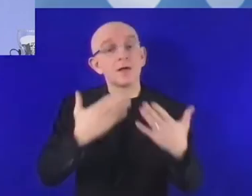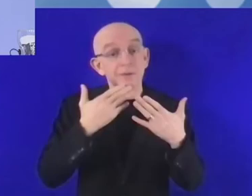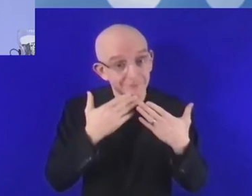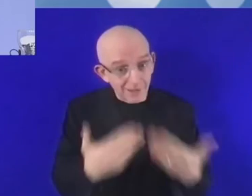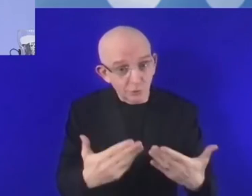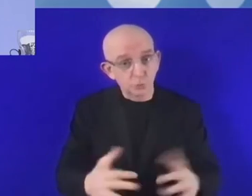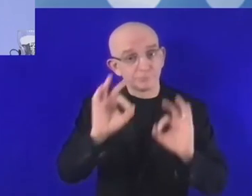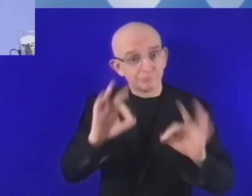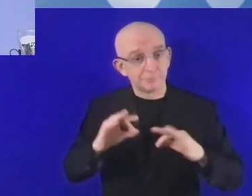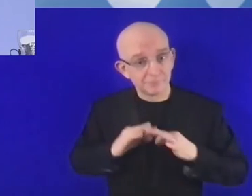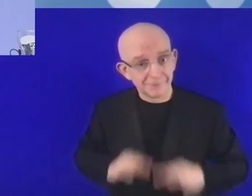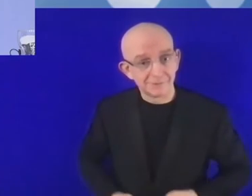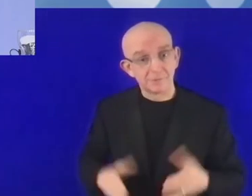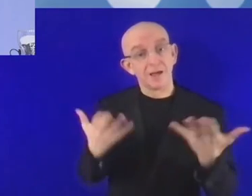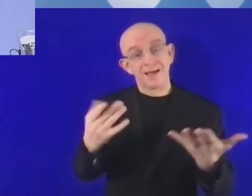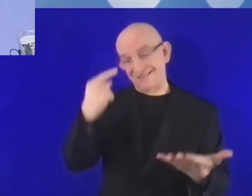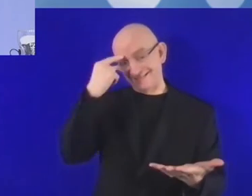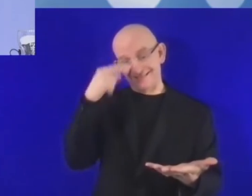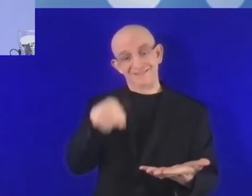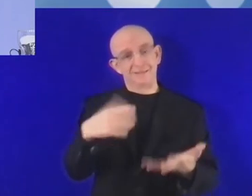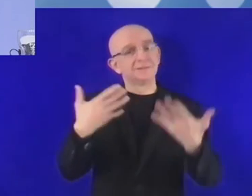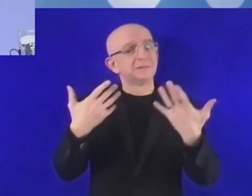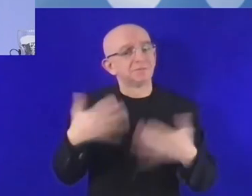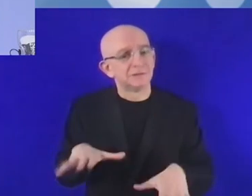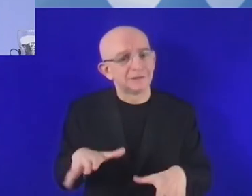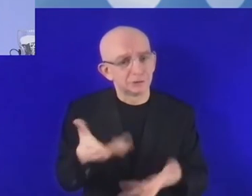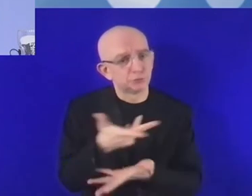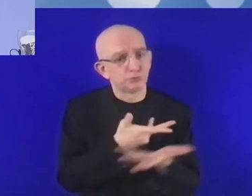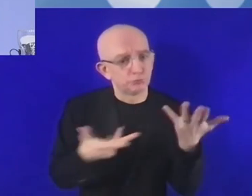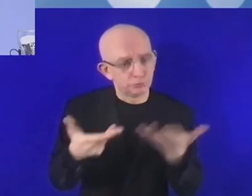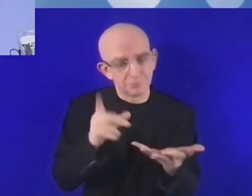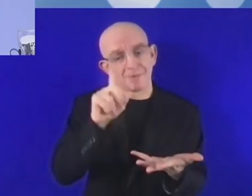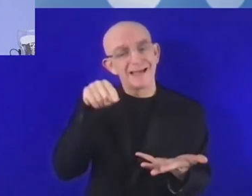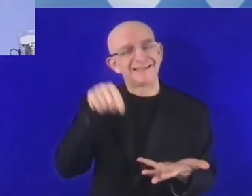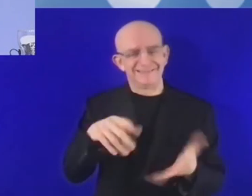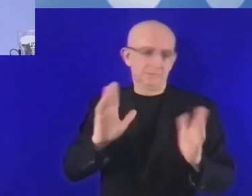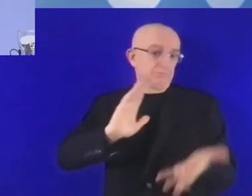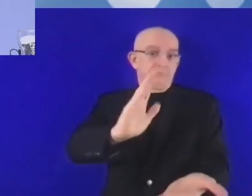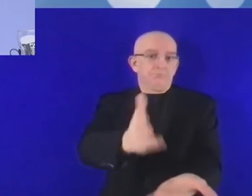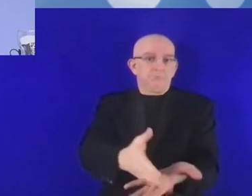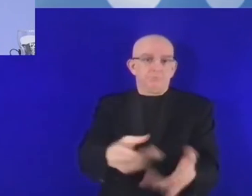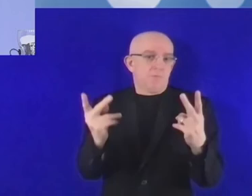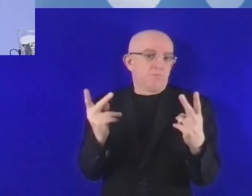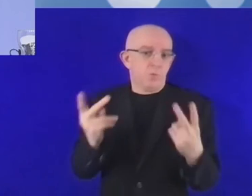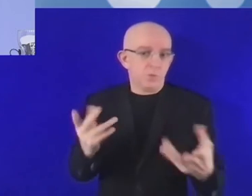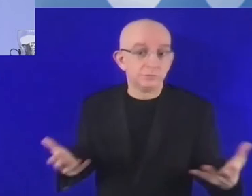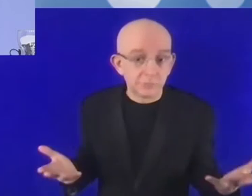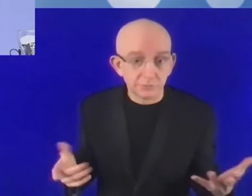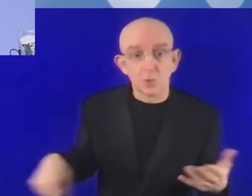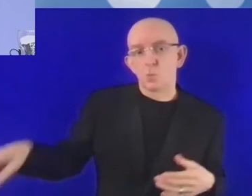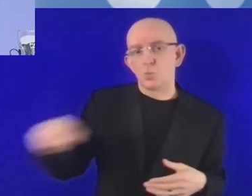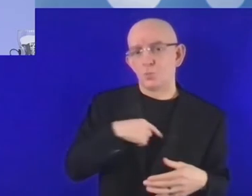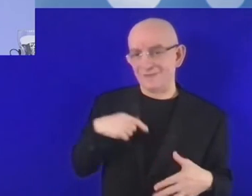We must make startups and small and medium-sized enterprises and micro-enterprises